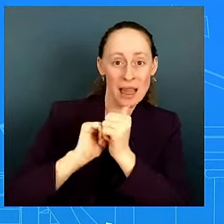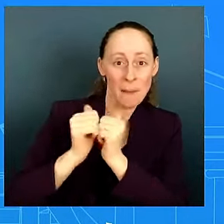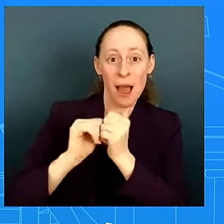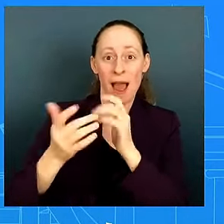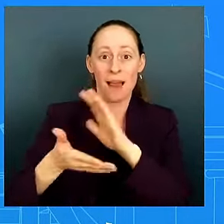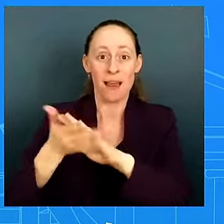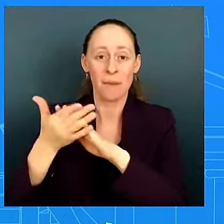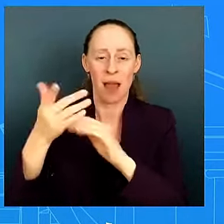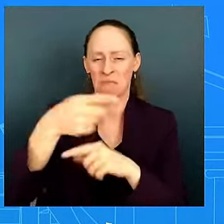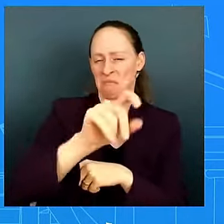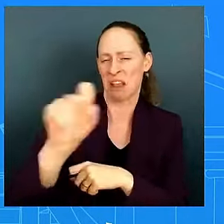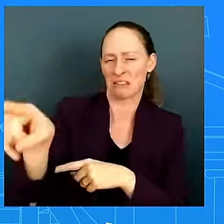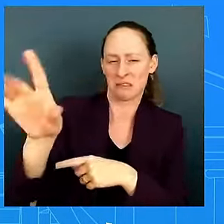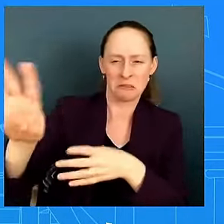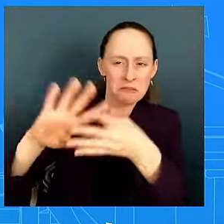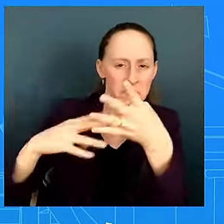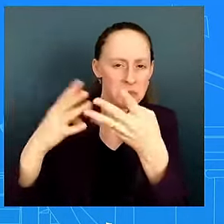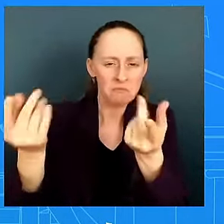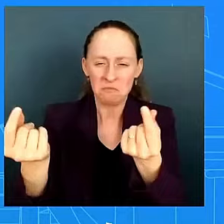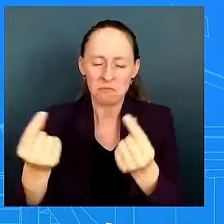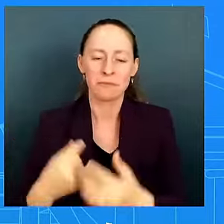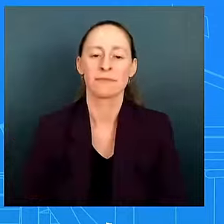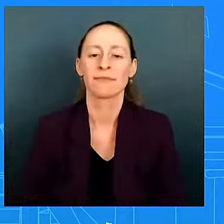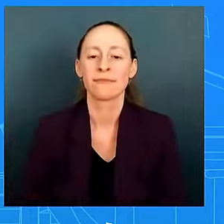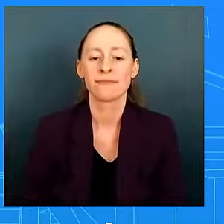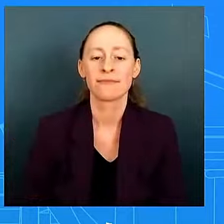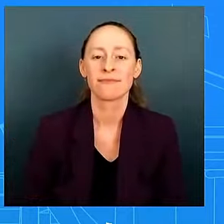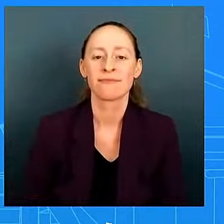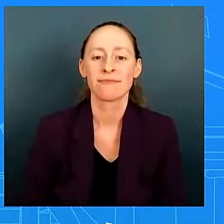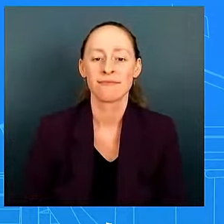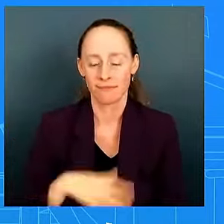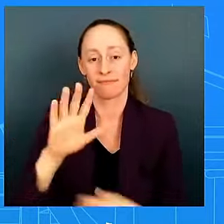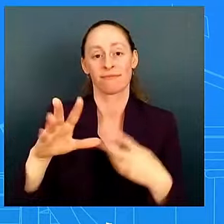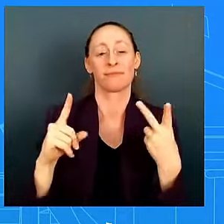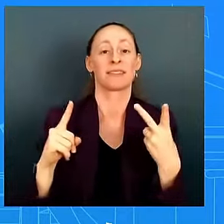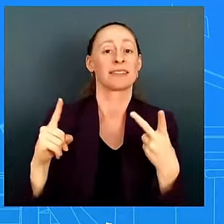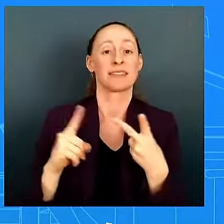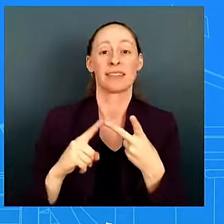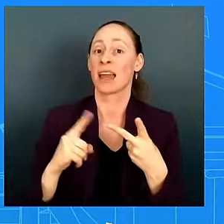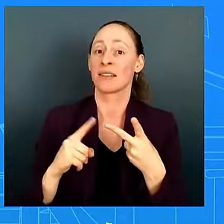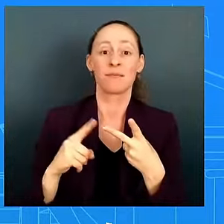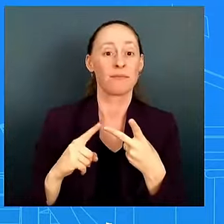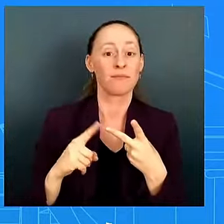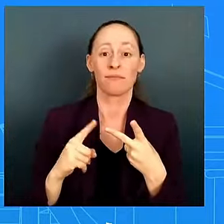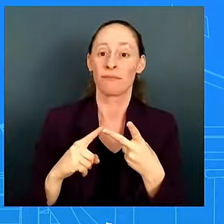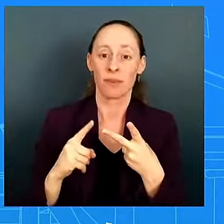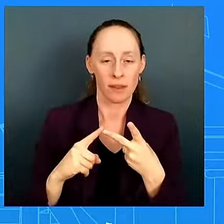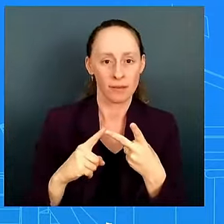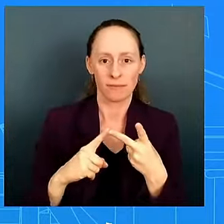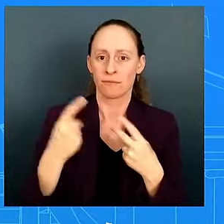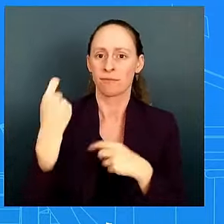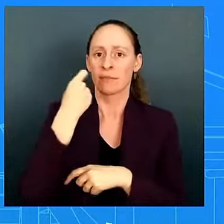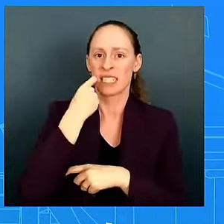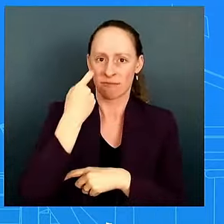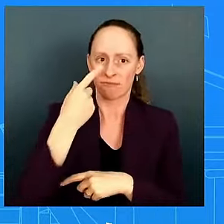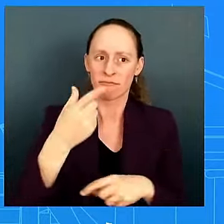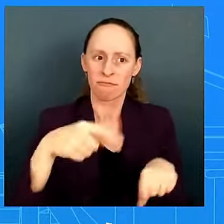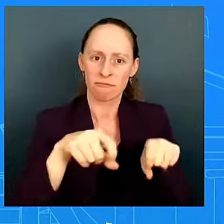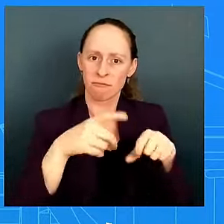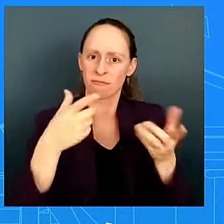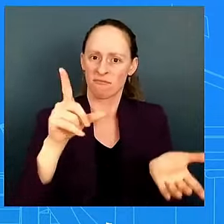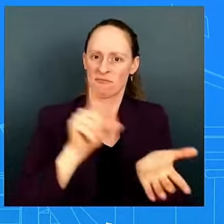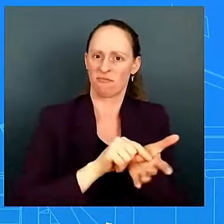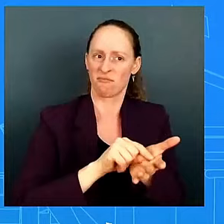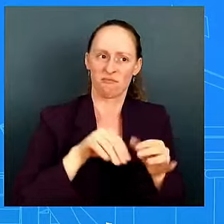then the second question we just posted a story which probably i'm not sure you've seen because we just posted it in middle of the briefing um but in which